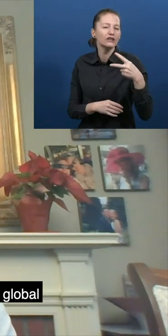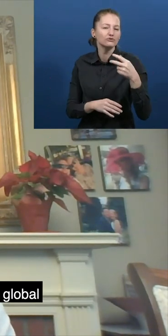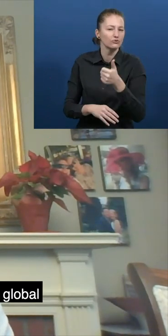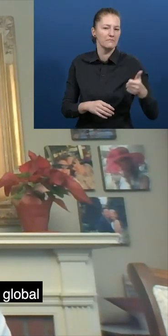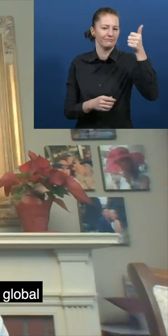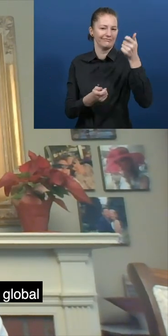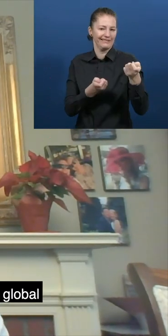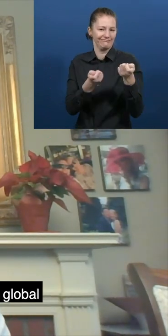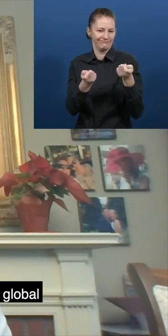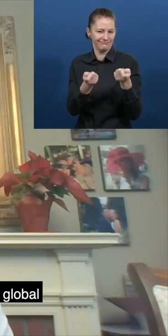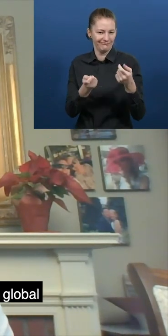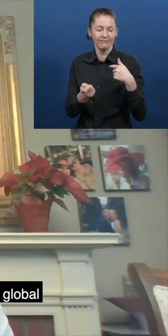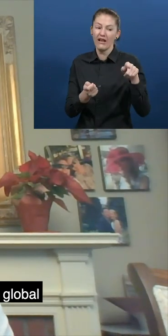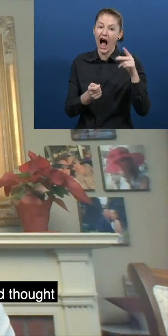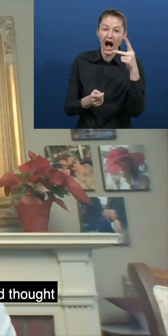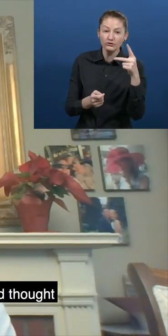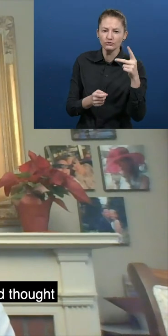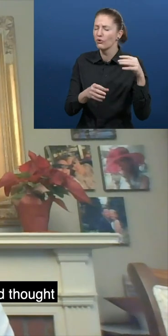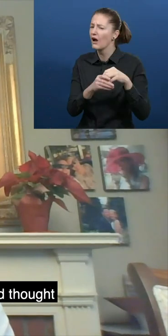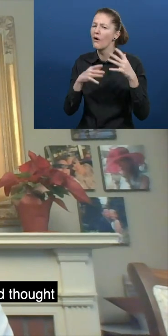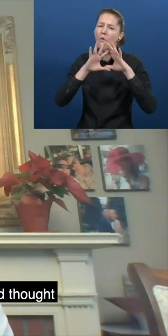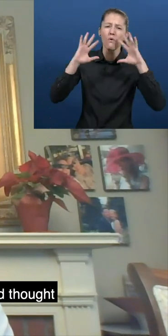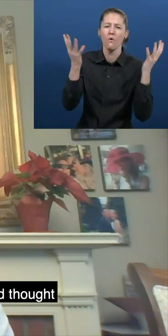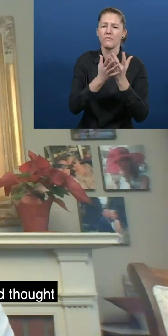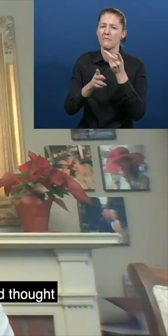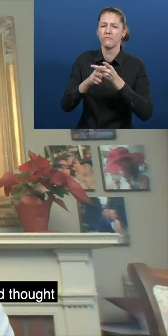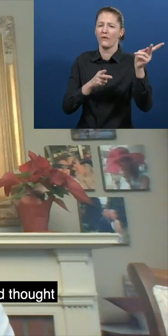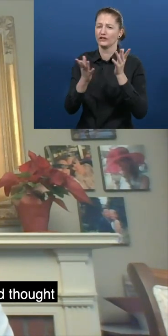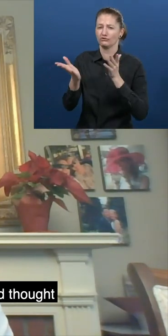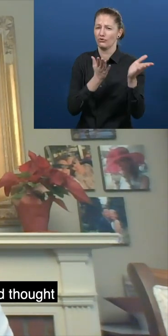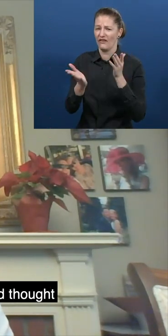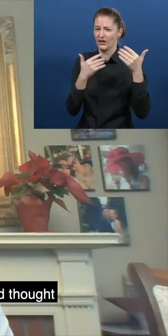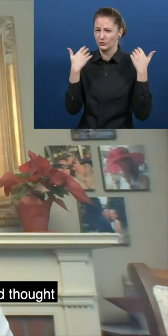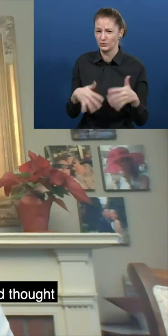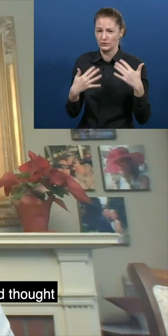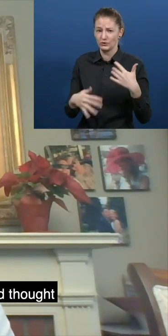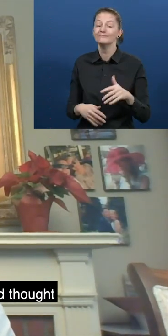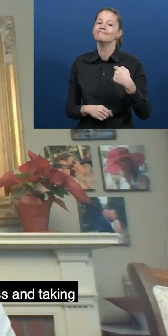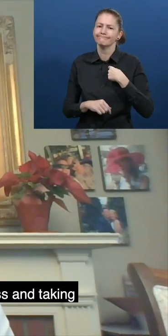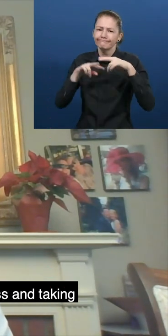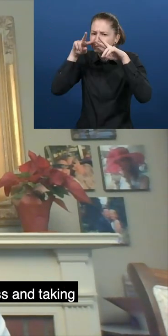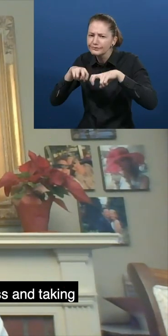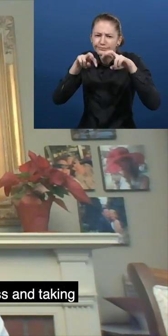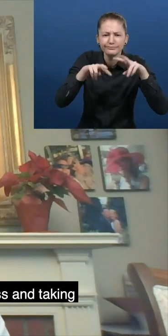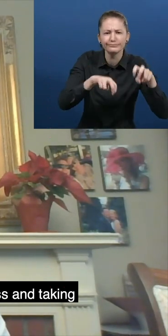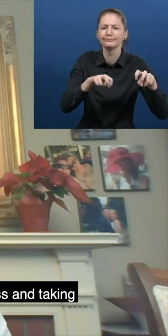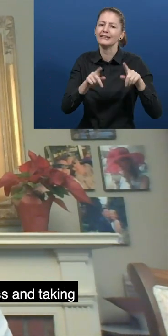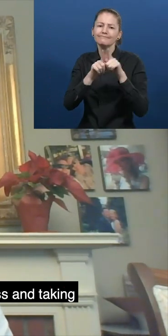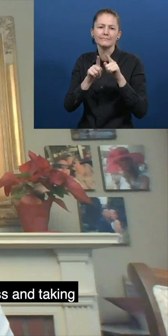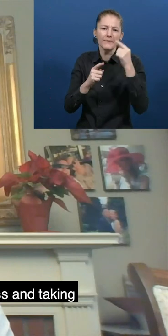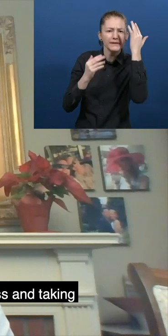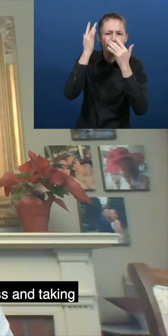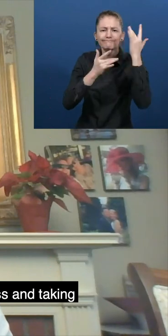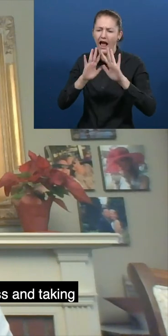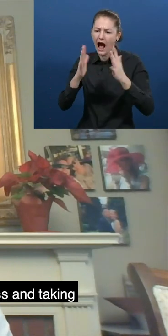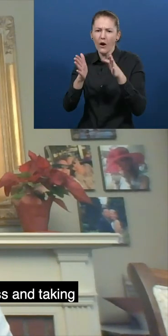a managing director at Accenture, leading global professional services firm. And I lead research and thought leadership development focused on